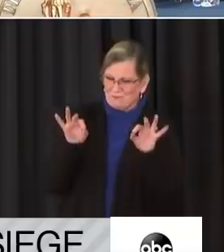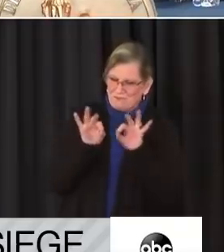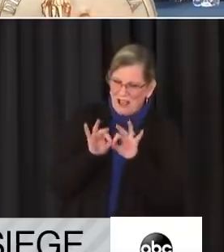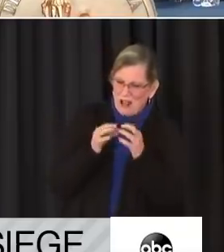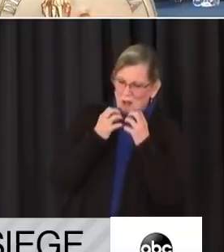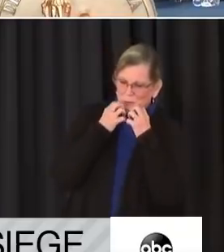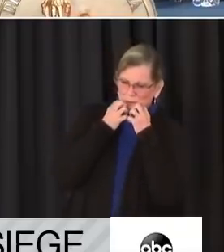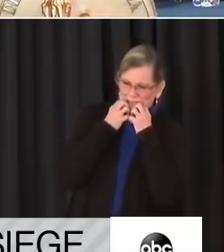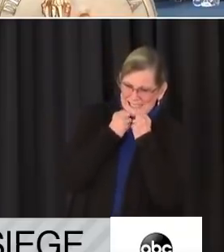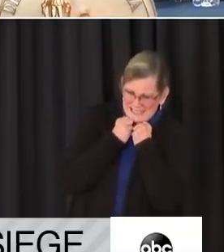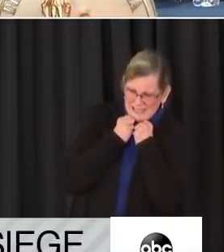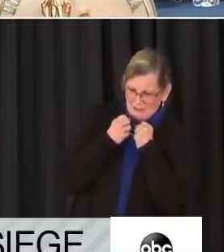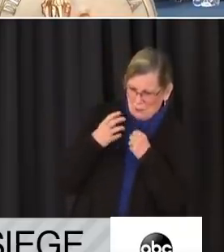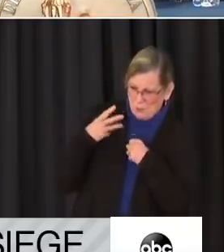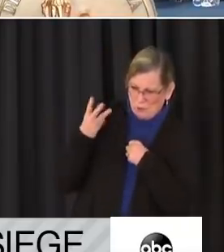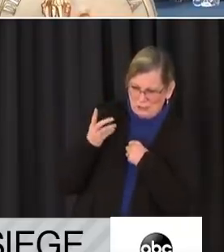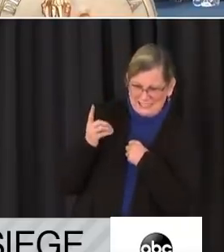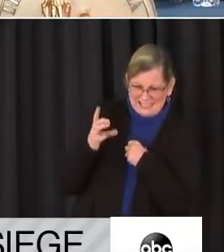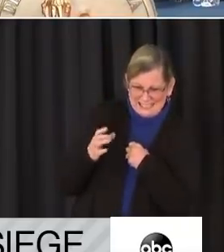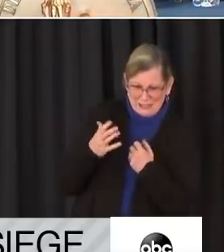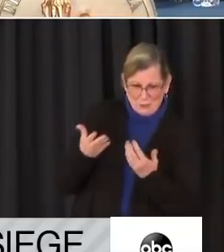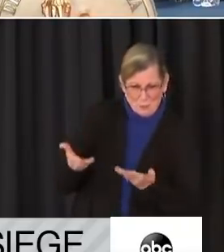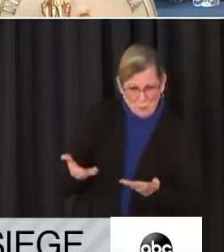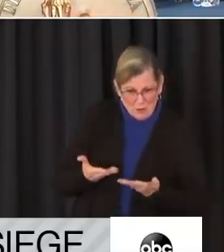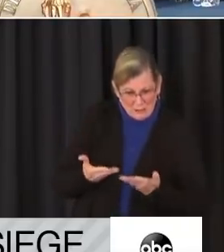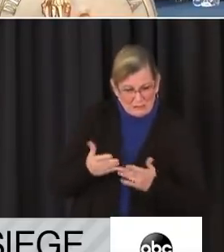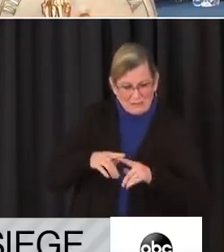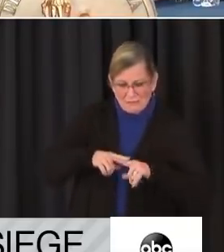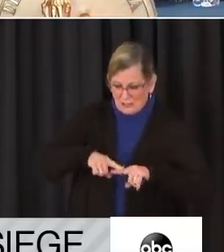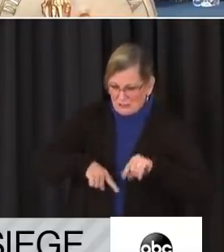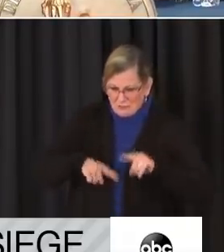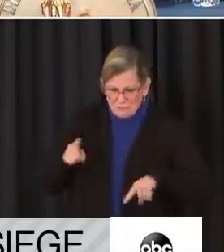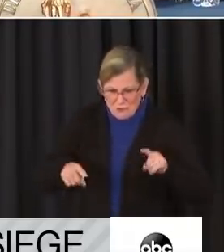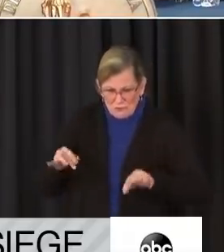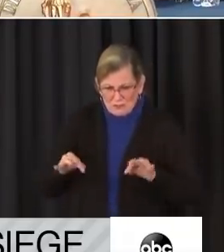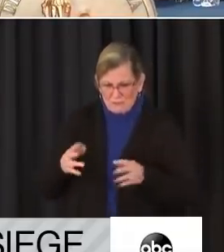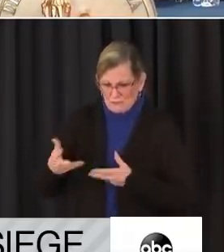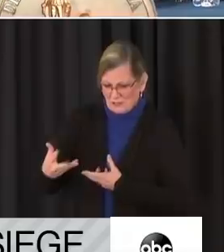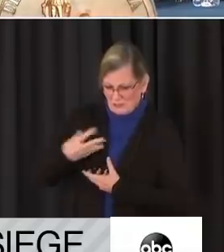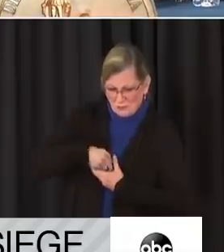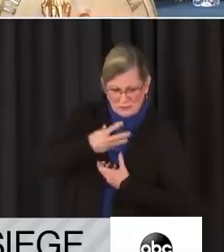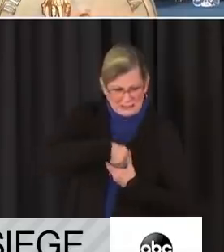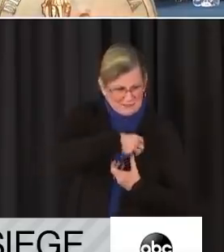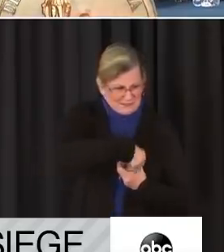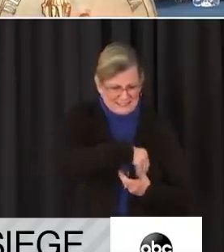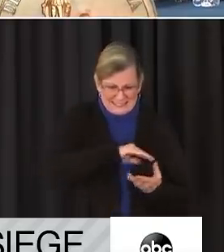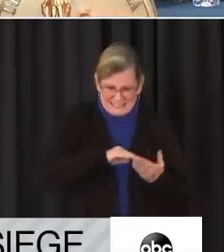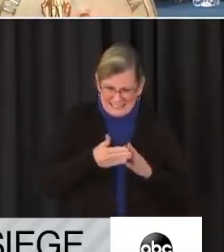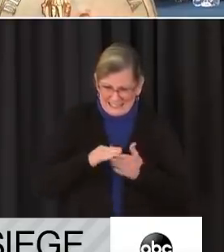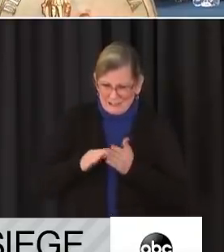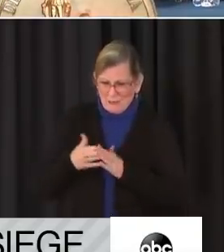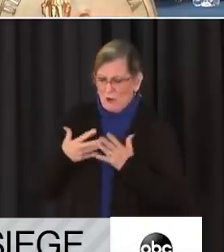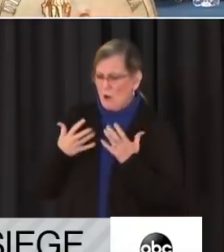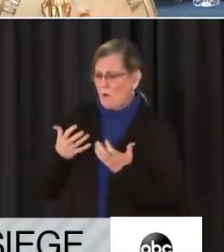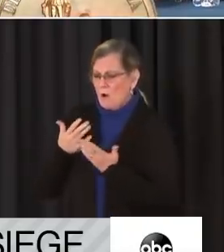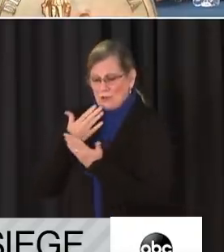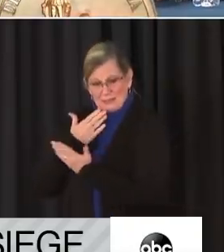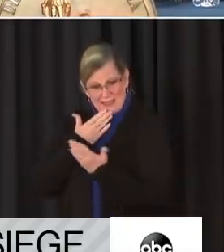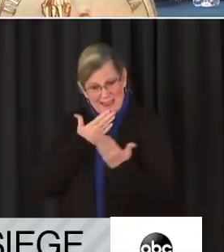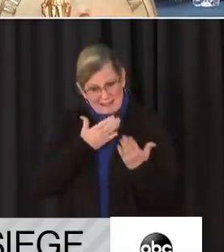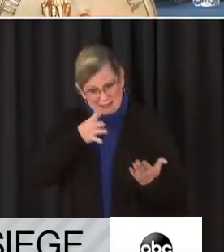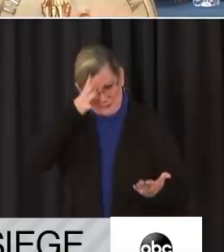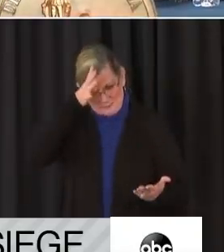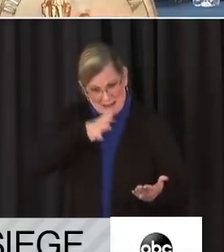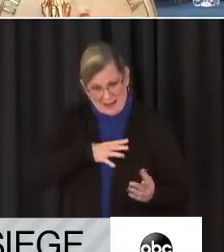the District of Columbia a welcoming, diverse, and inclusive city. I also want to thank the men